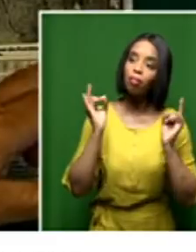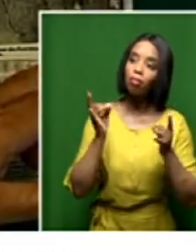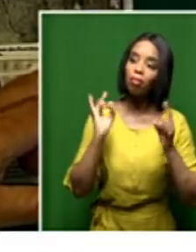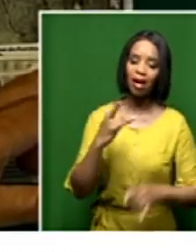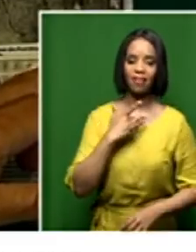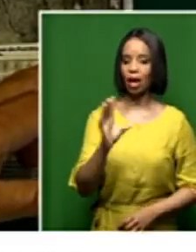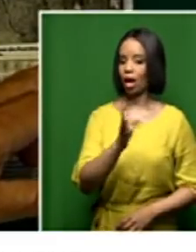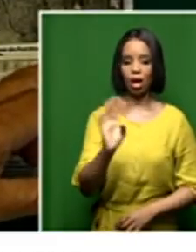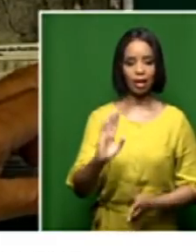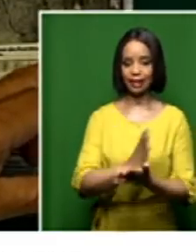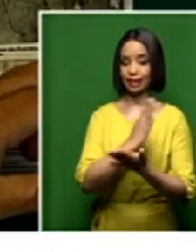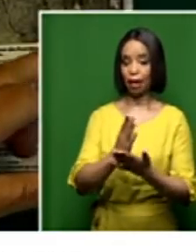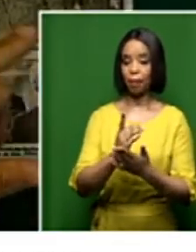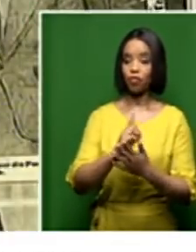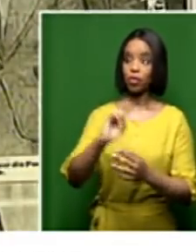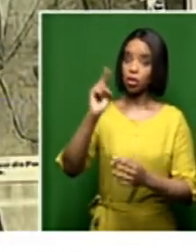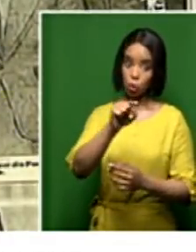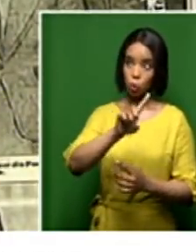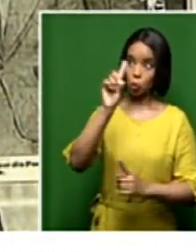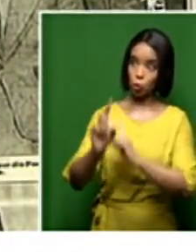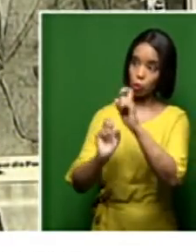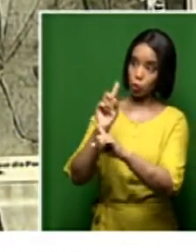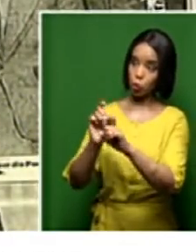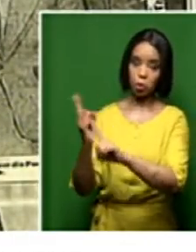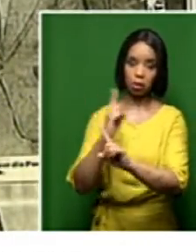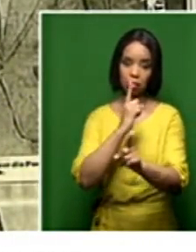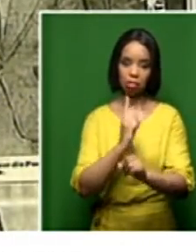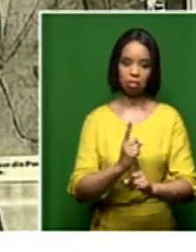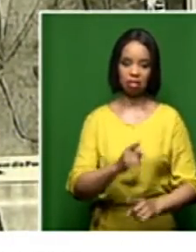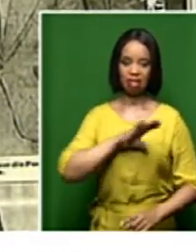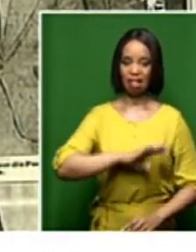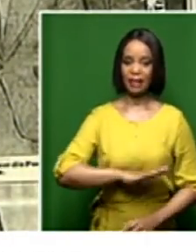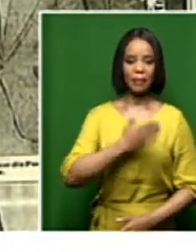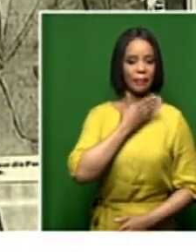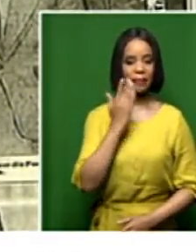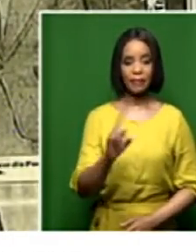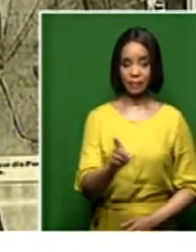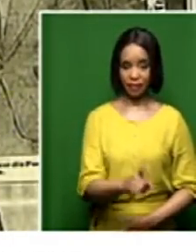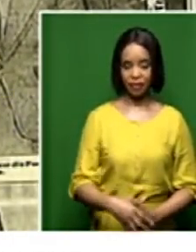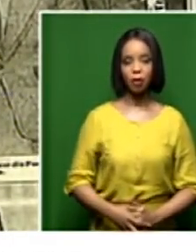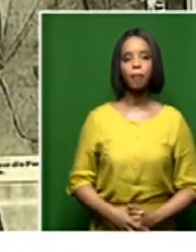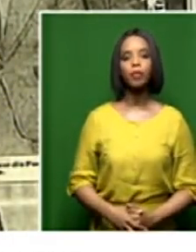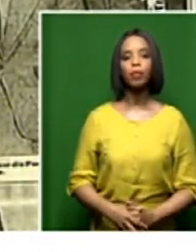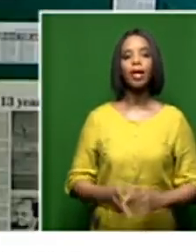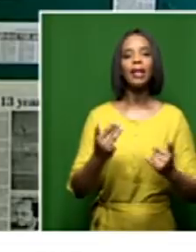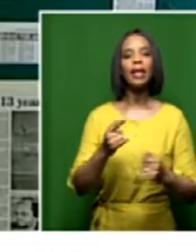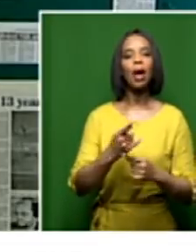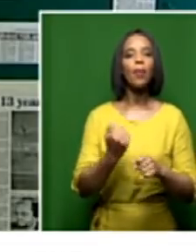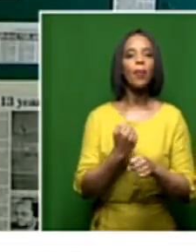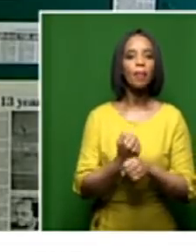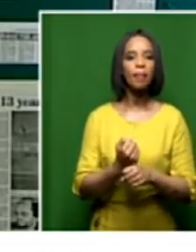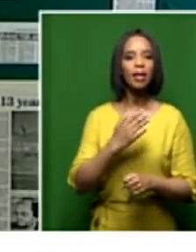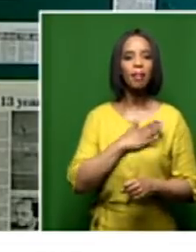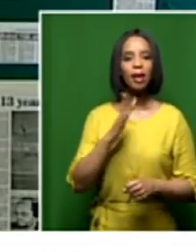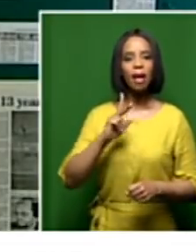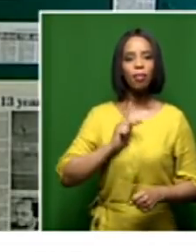But these positions are appointments that are made by the president. So, in terms of your role as parliamentarians,